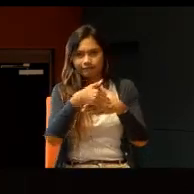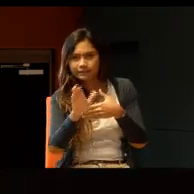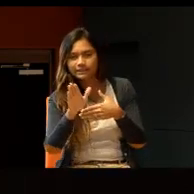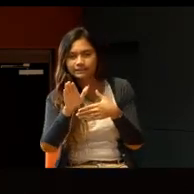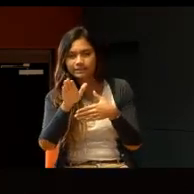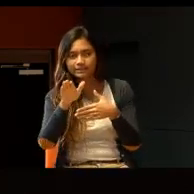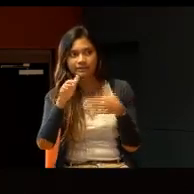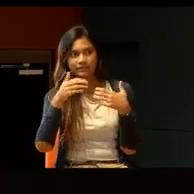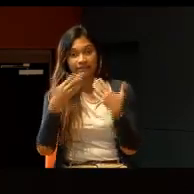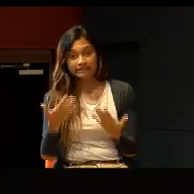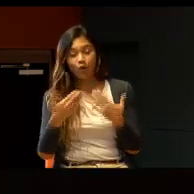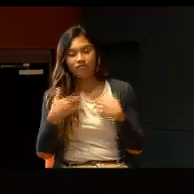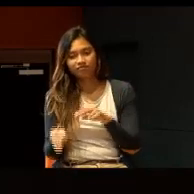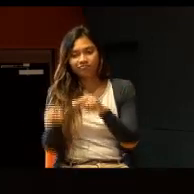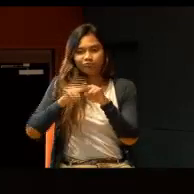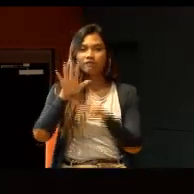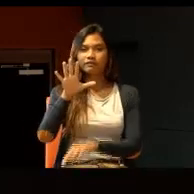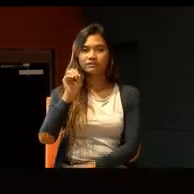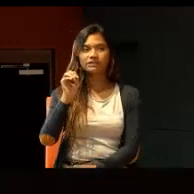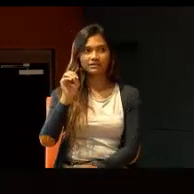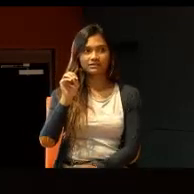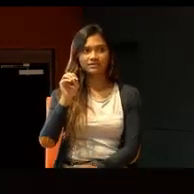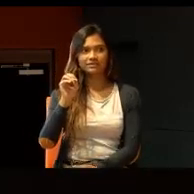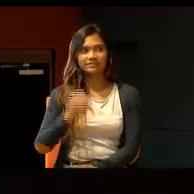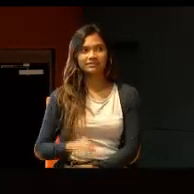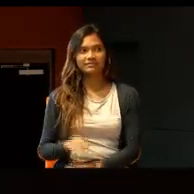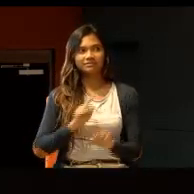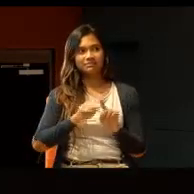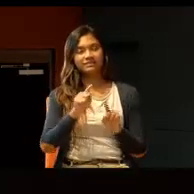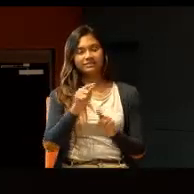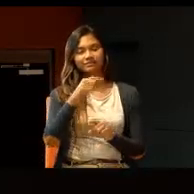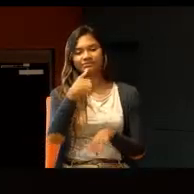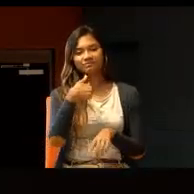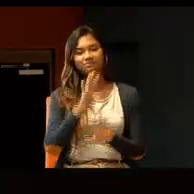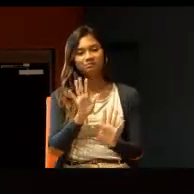There are now over 50 students, but I cannot take the credit for the increase, of course.